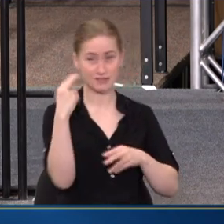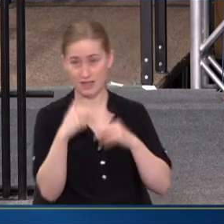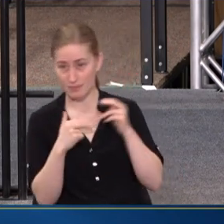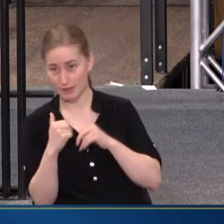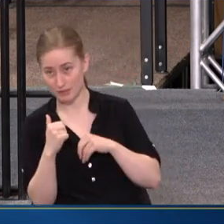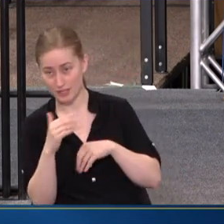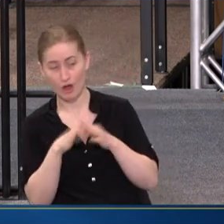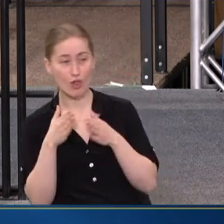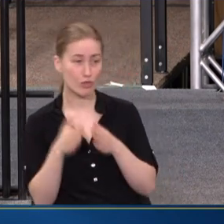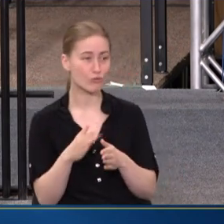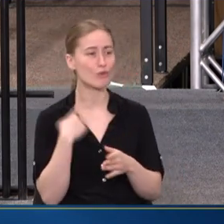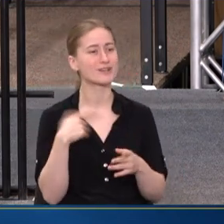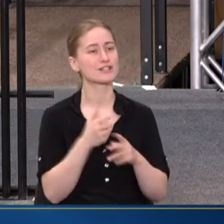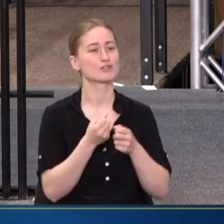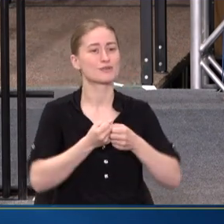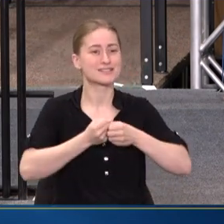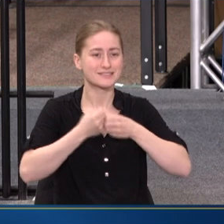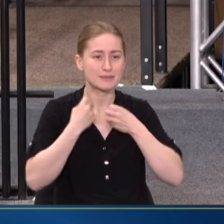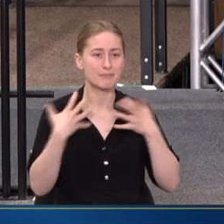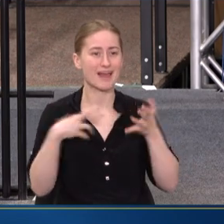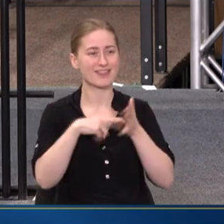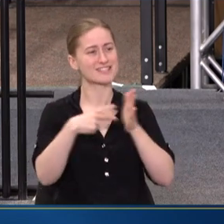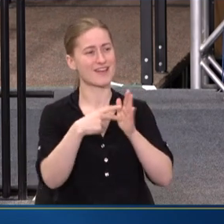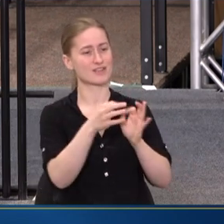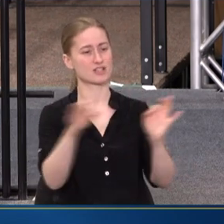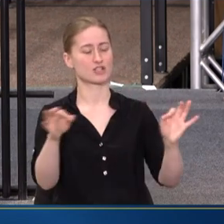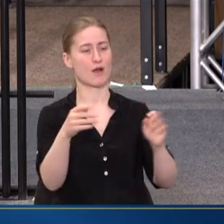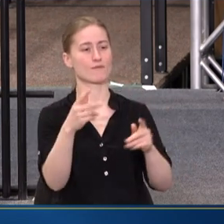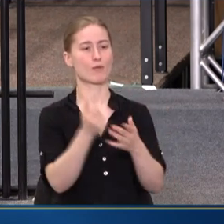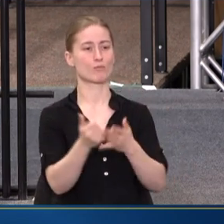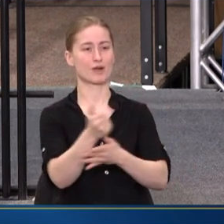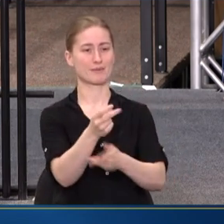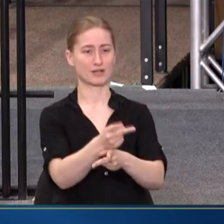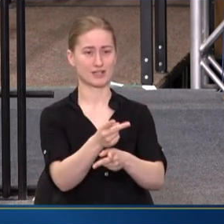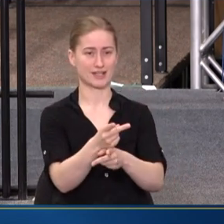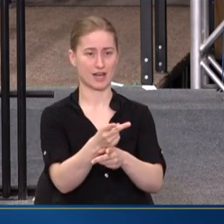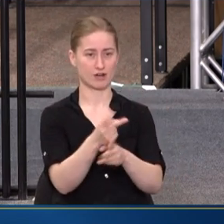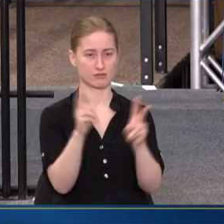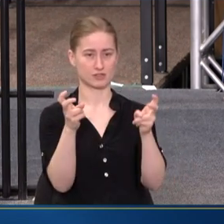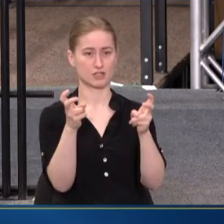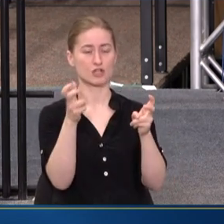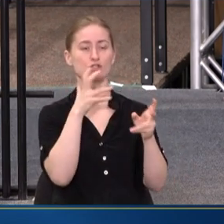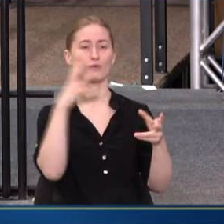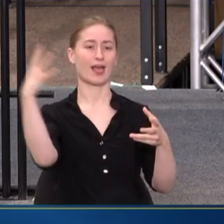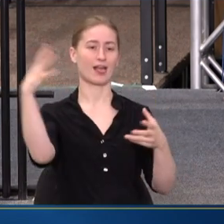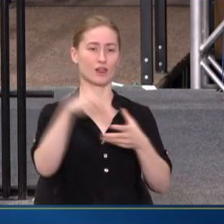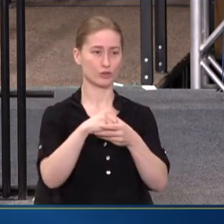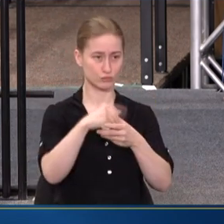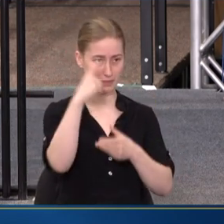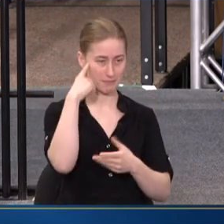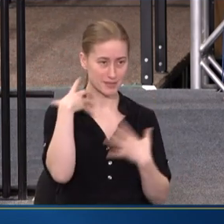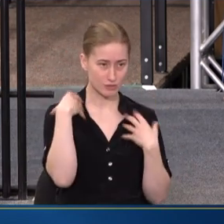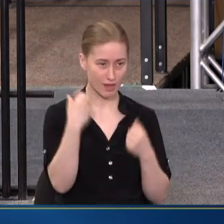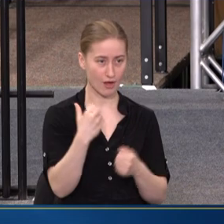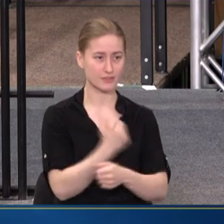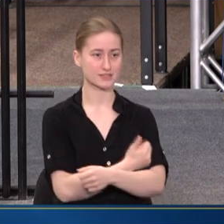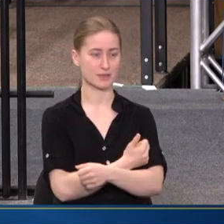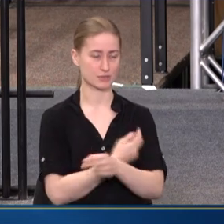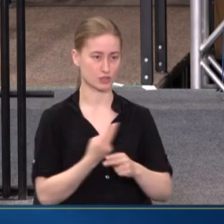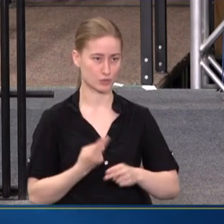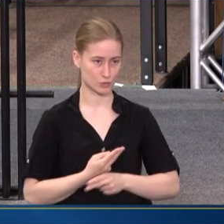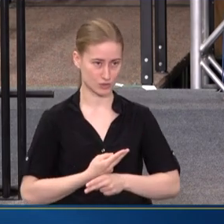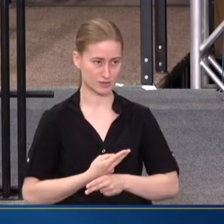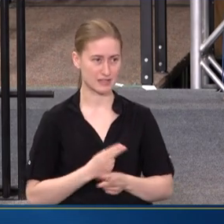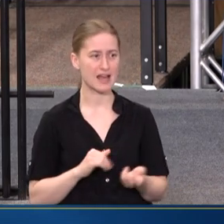THAT WE NEED TO EXPAND THE DEFINITION OF PRIMARY CARE. SO THAT IT'S INCLUDING MENTAL HEALTH AND SUBSTANCE USE.